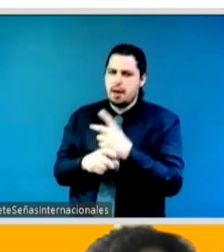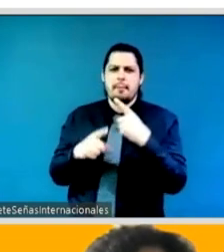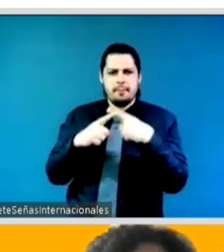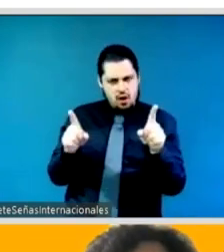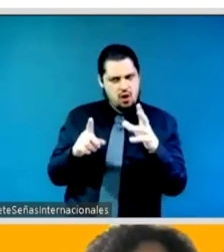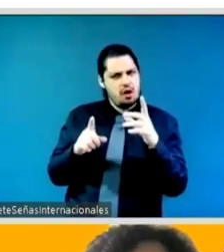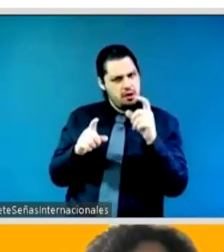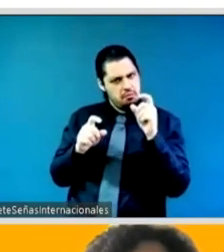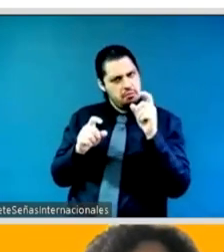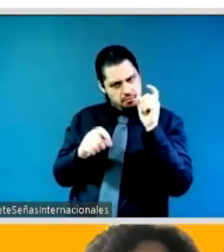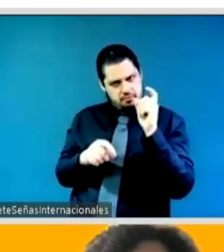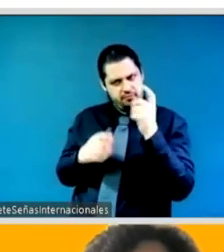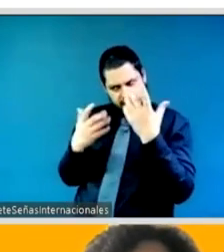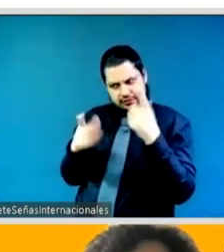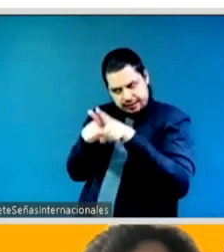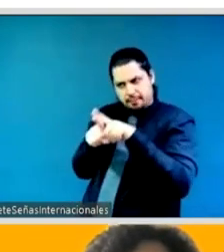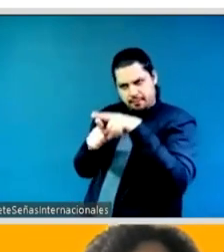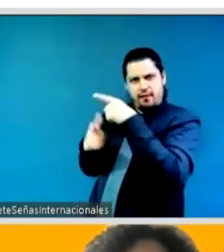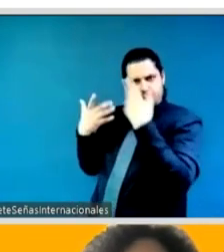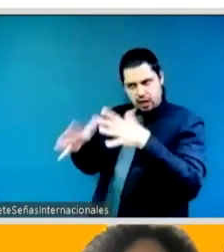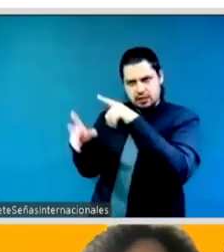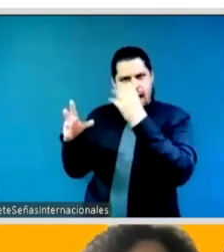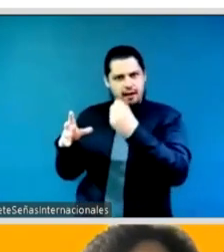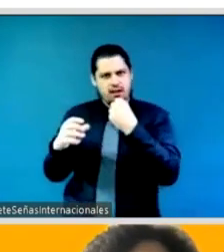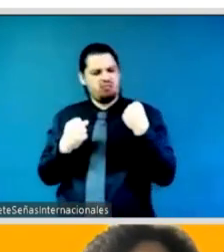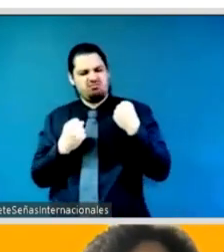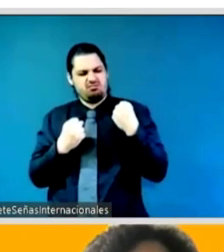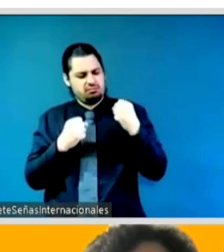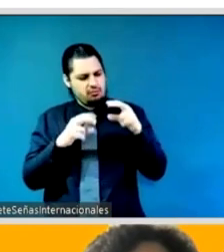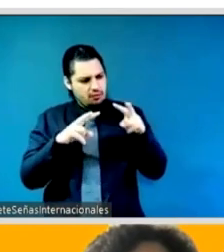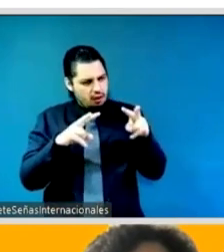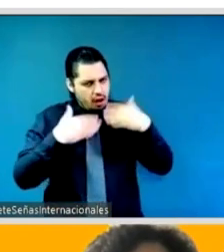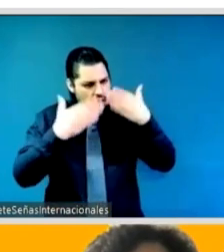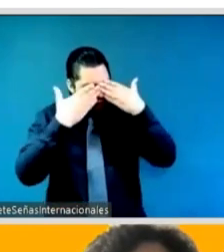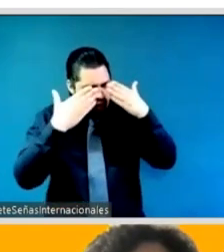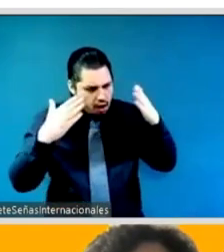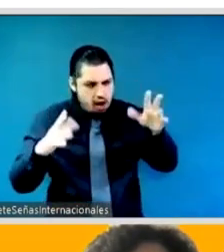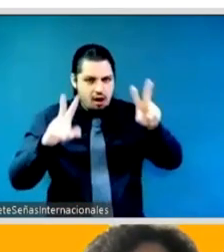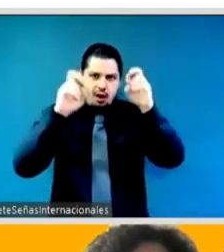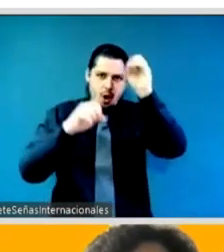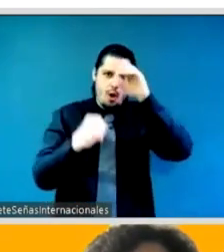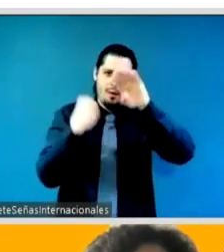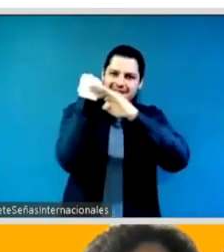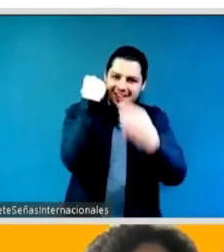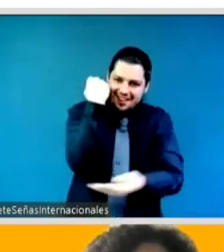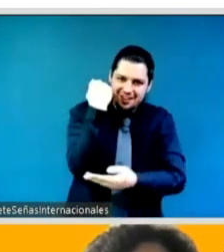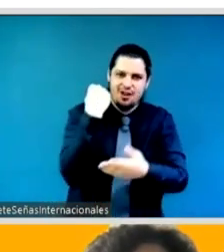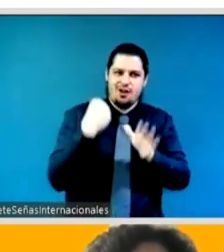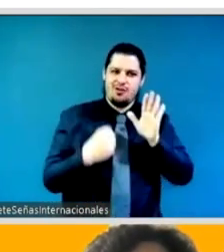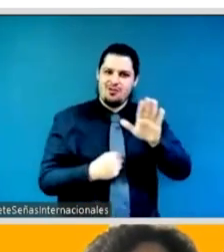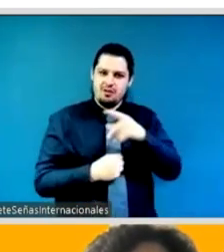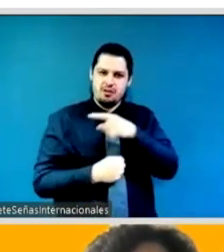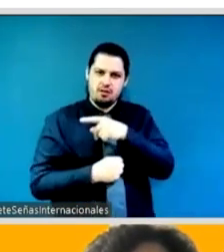i do believe if we do not invest in religious leaders it is very difficult to change societal norms it's slow it's hard